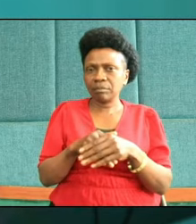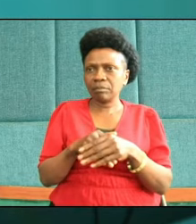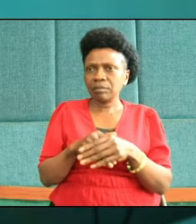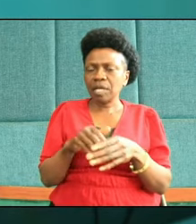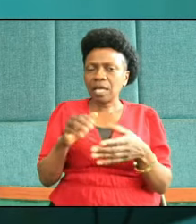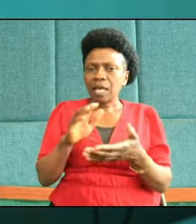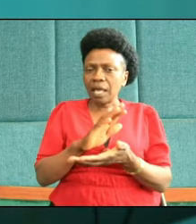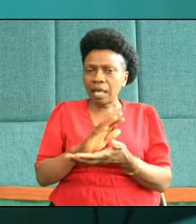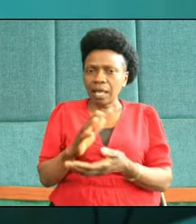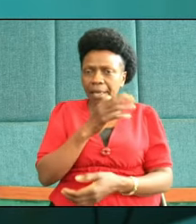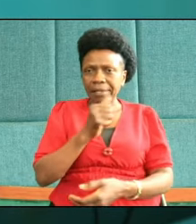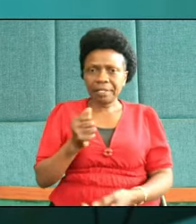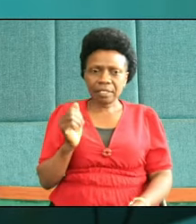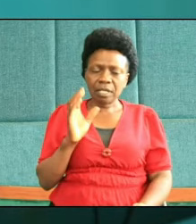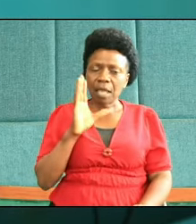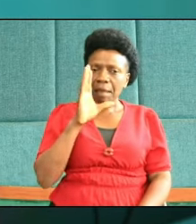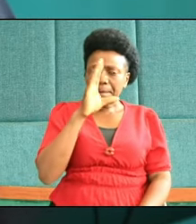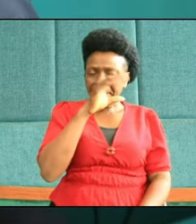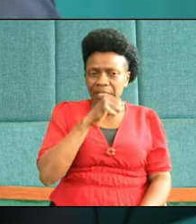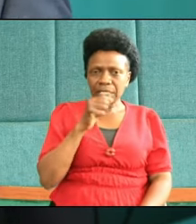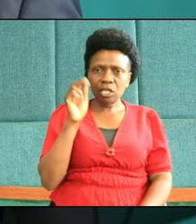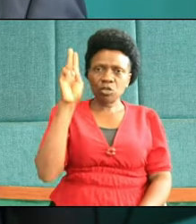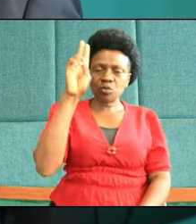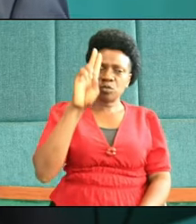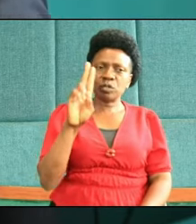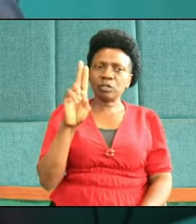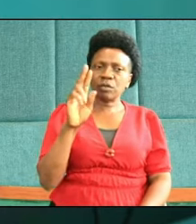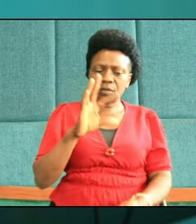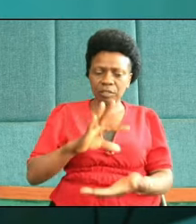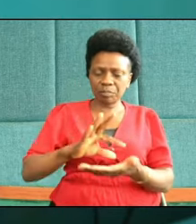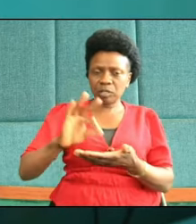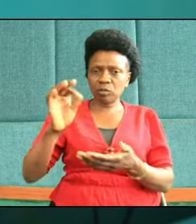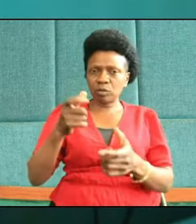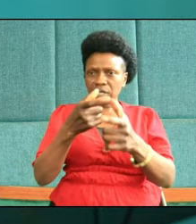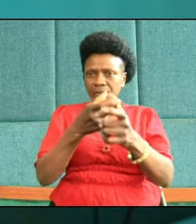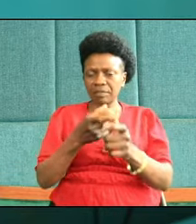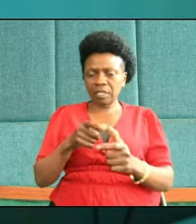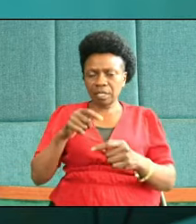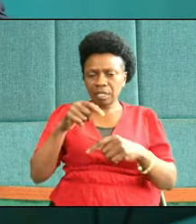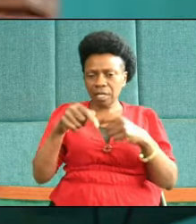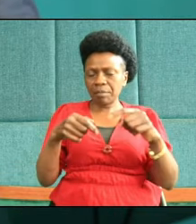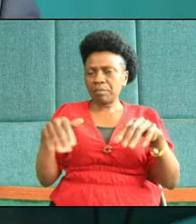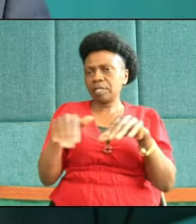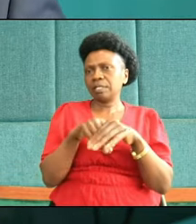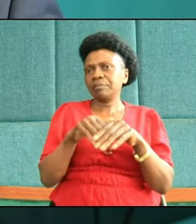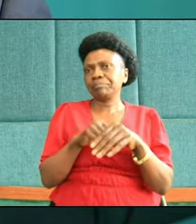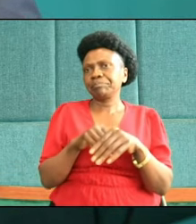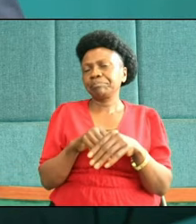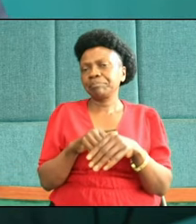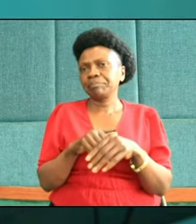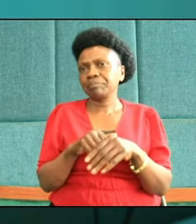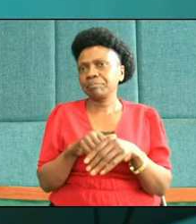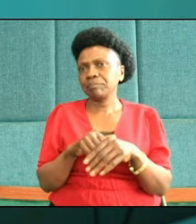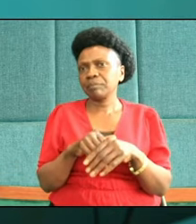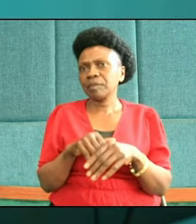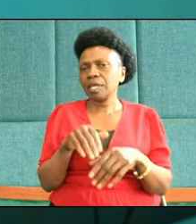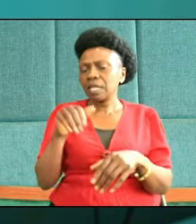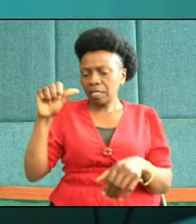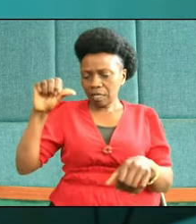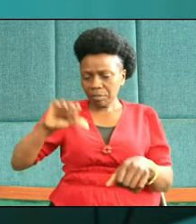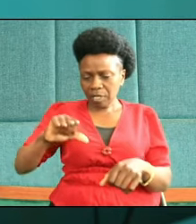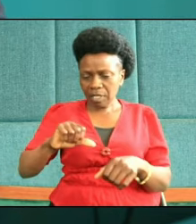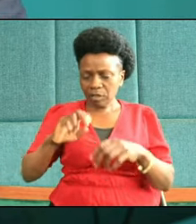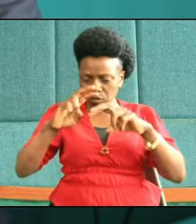in, in this church at Corinth. Evidently, or eventually, Paul was conserted. The brethren